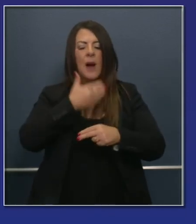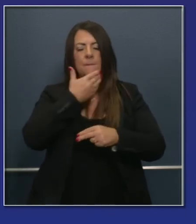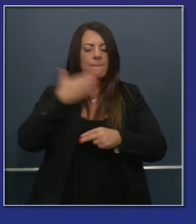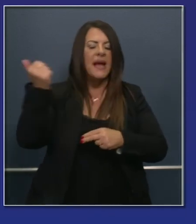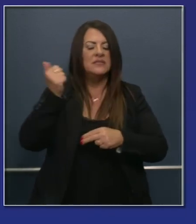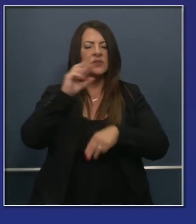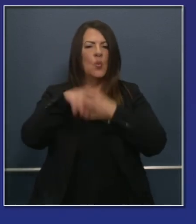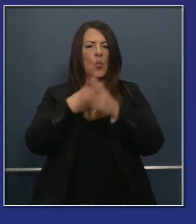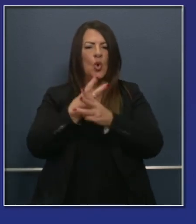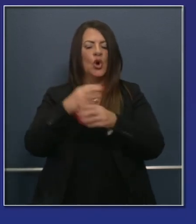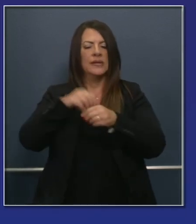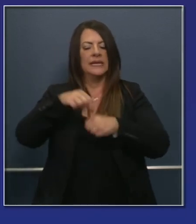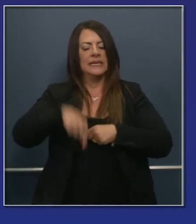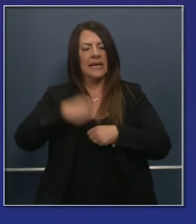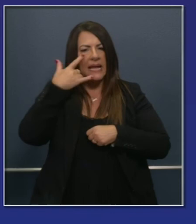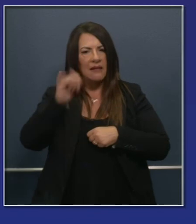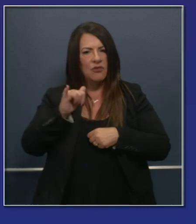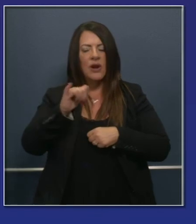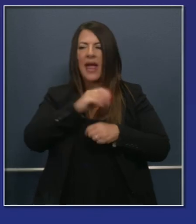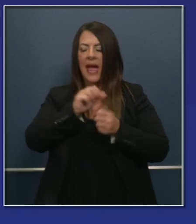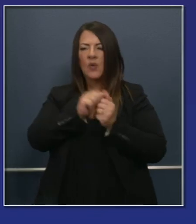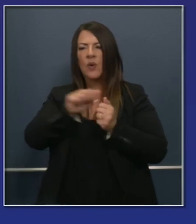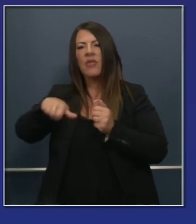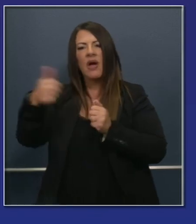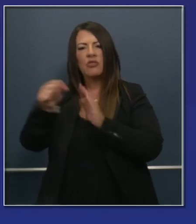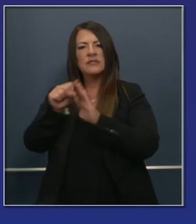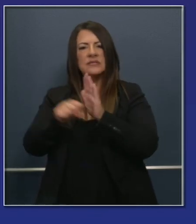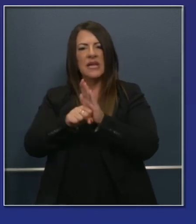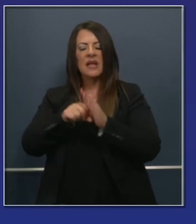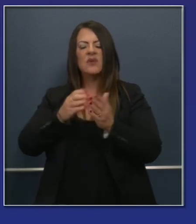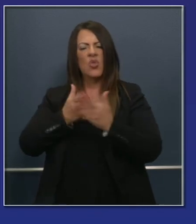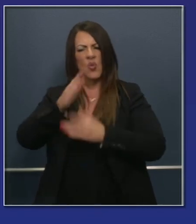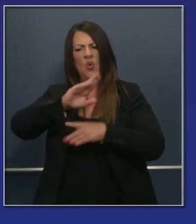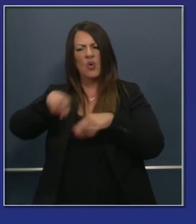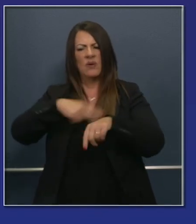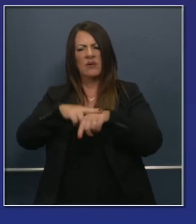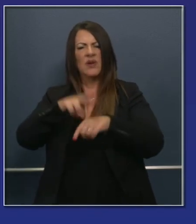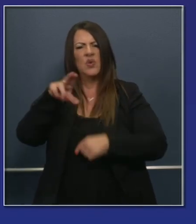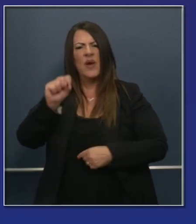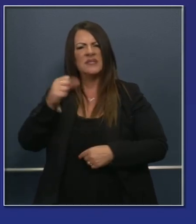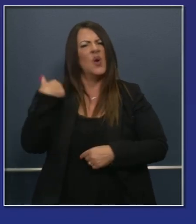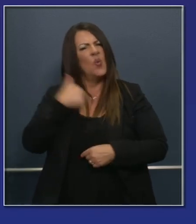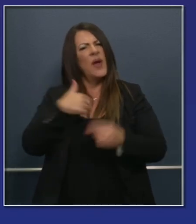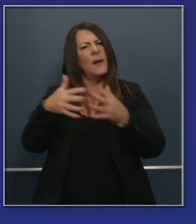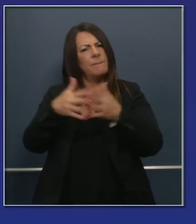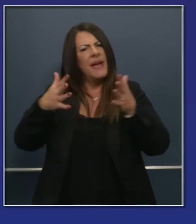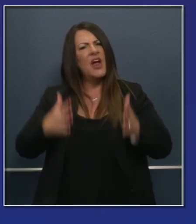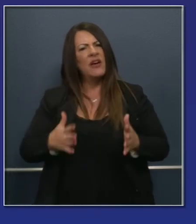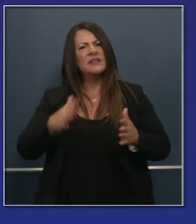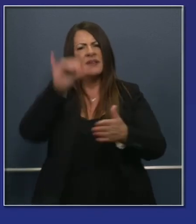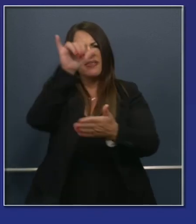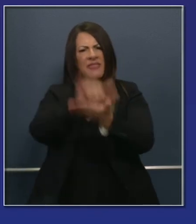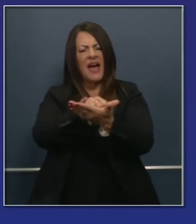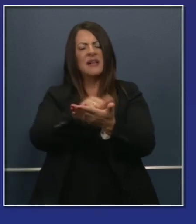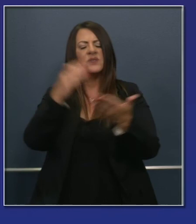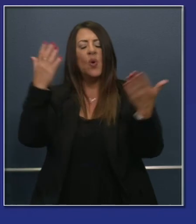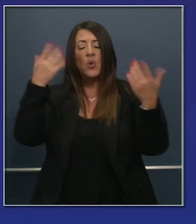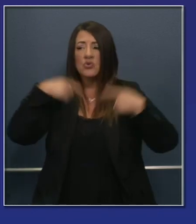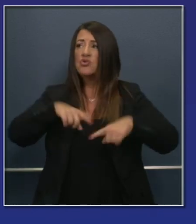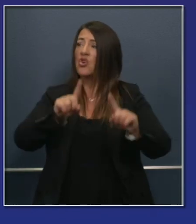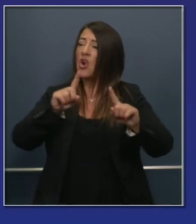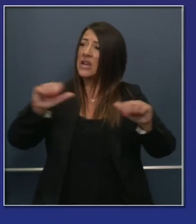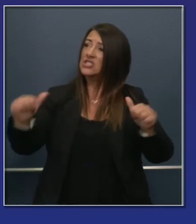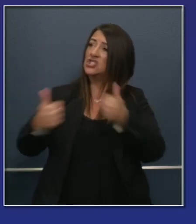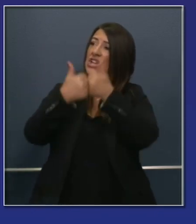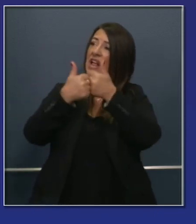we are doing it together. That's how we're supposed to be in America, especially when times are tough.